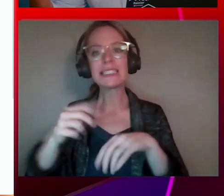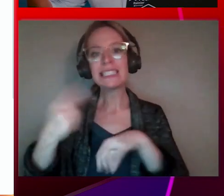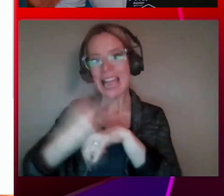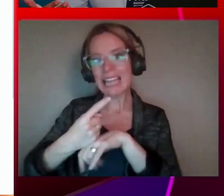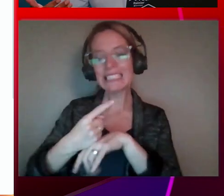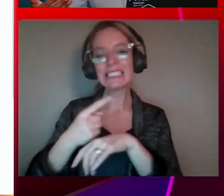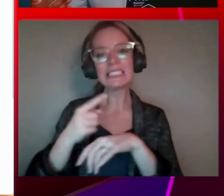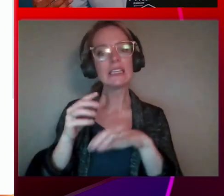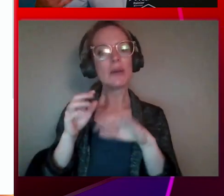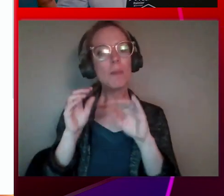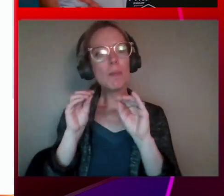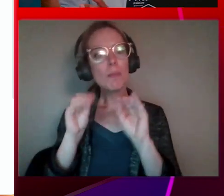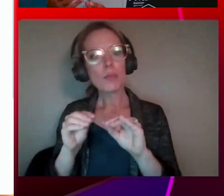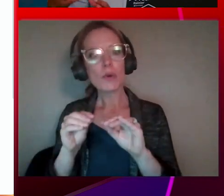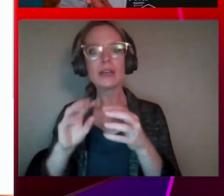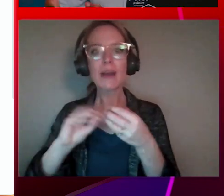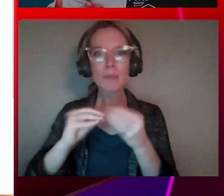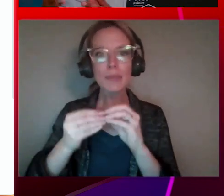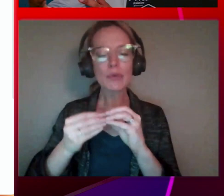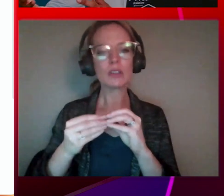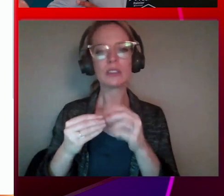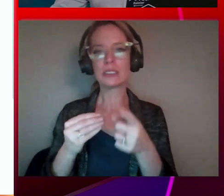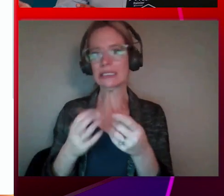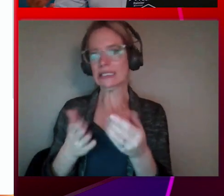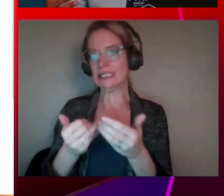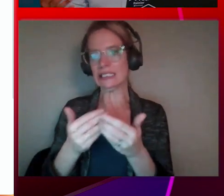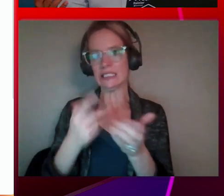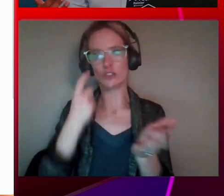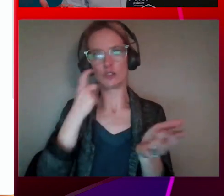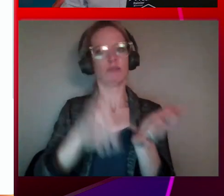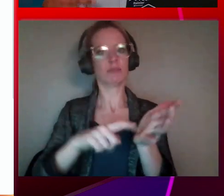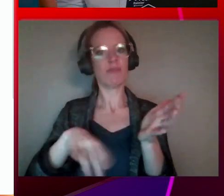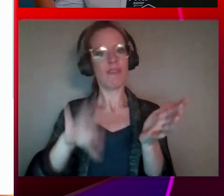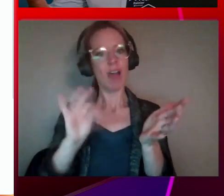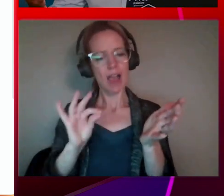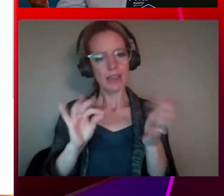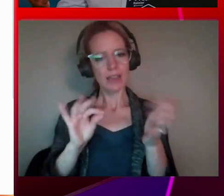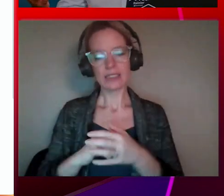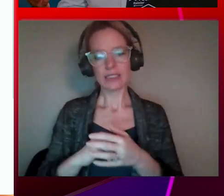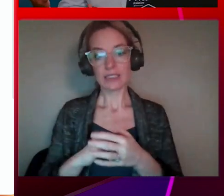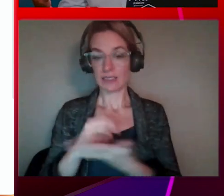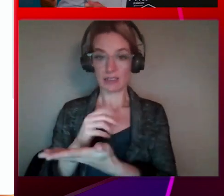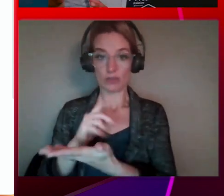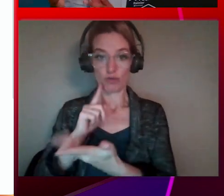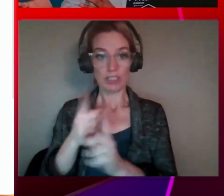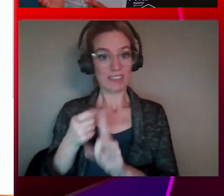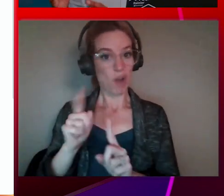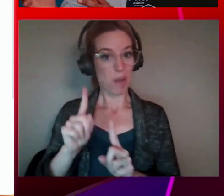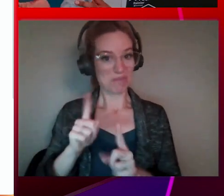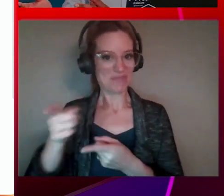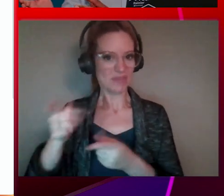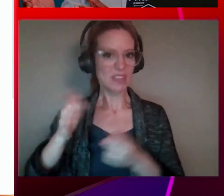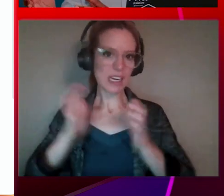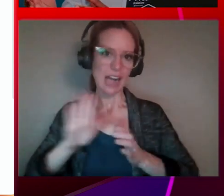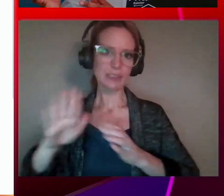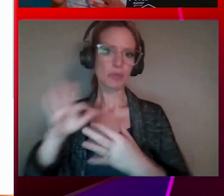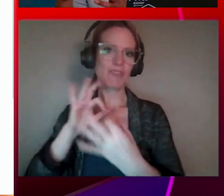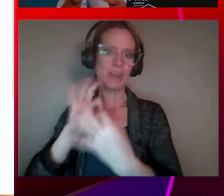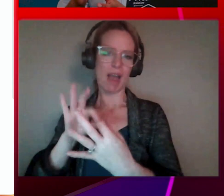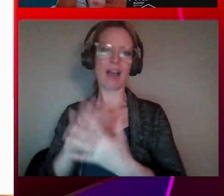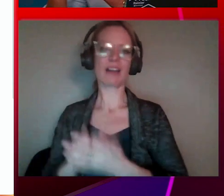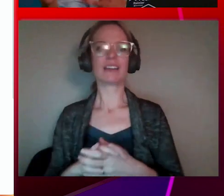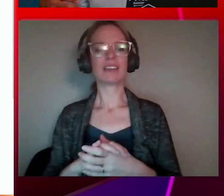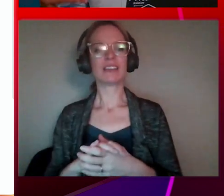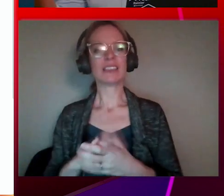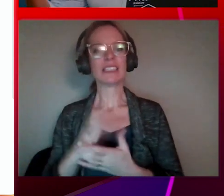visibility, discoverability, and again, based on customer feedback. Hey, these are things that we found it hard to find earlier,